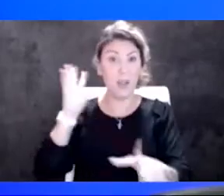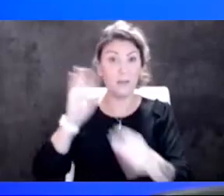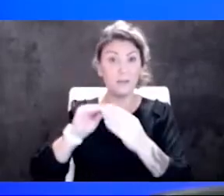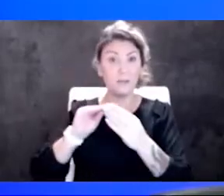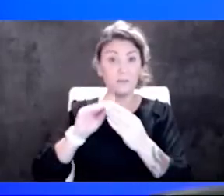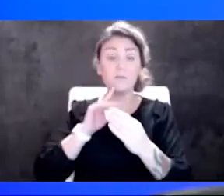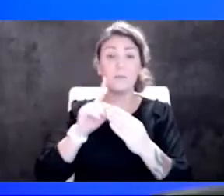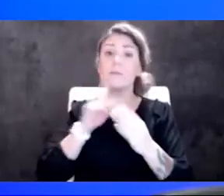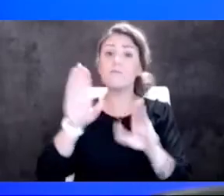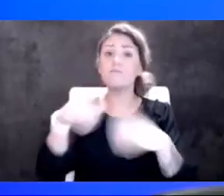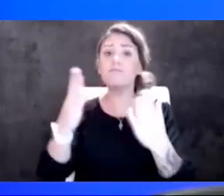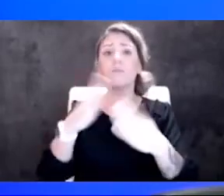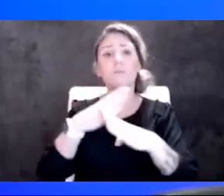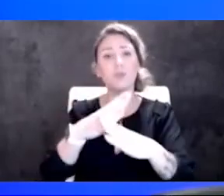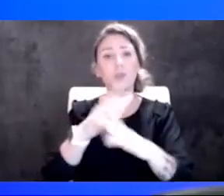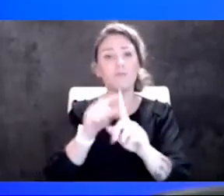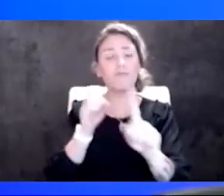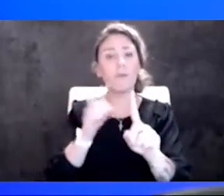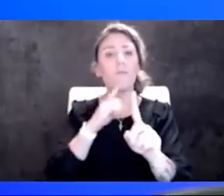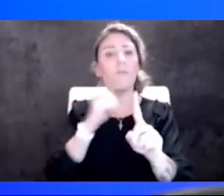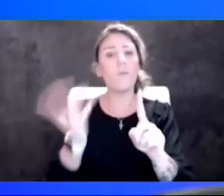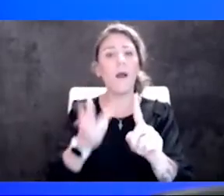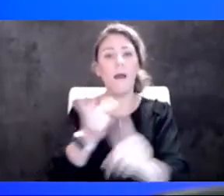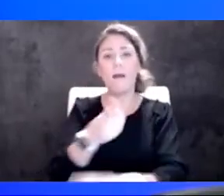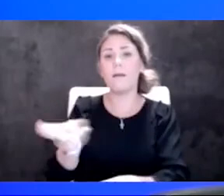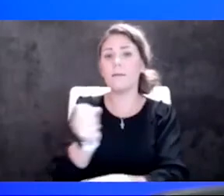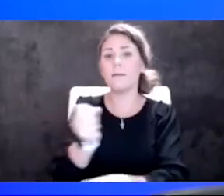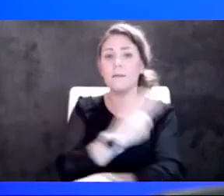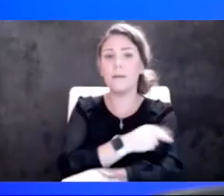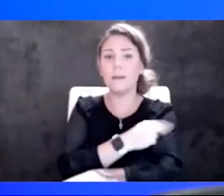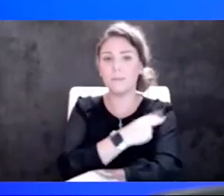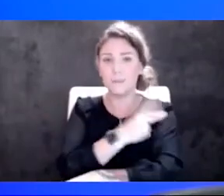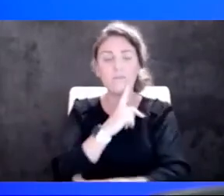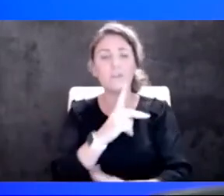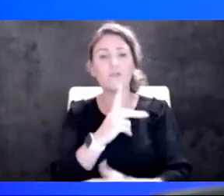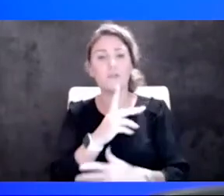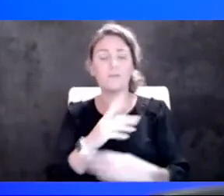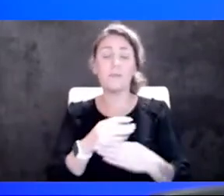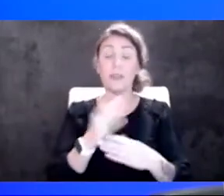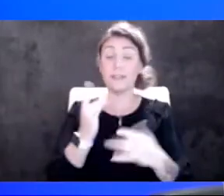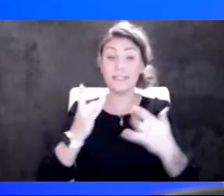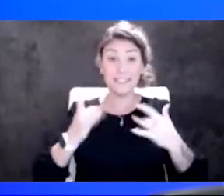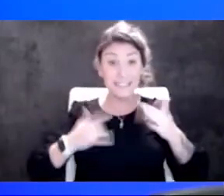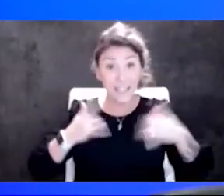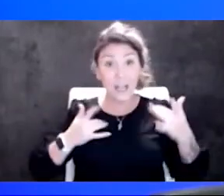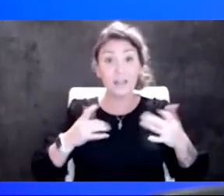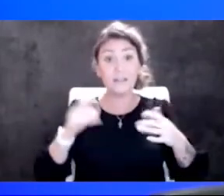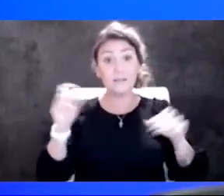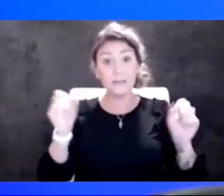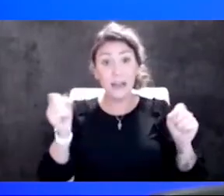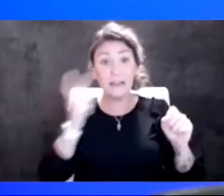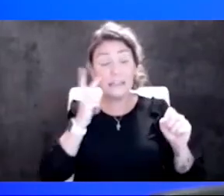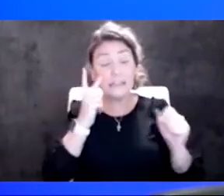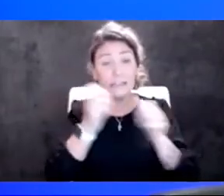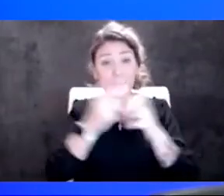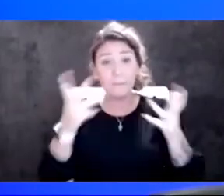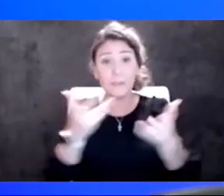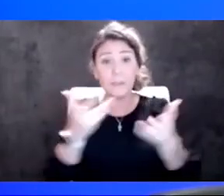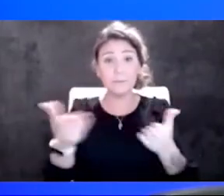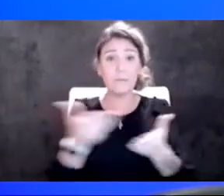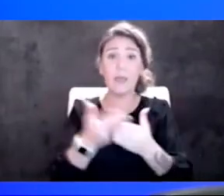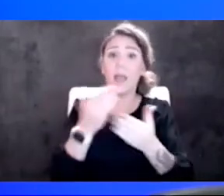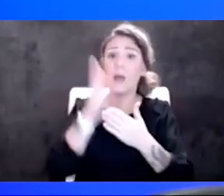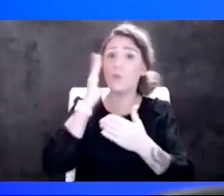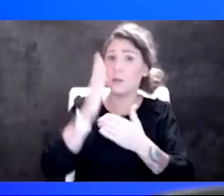of protection from hospitalization and things like that. So it's exciting. And, you know, we'll see how much supply we get of it. We've been doing a lot of work